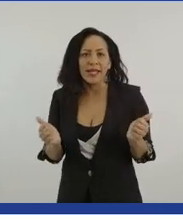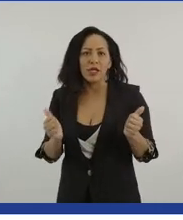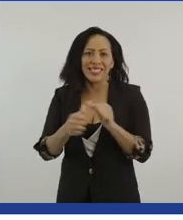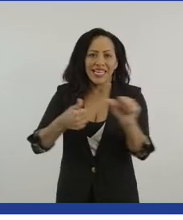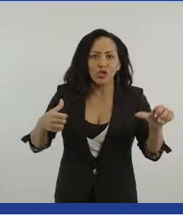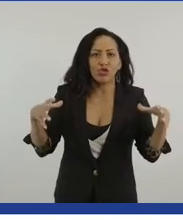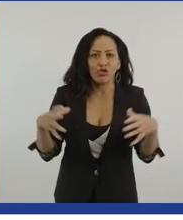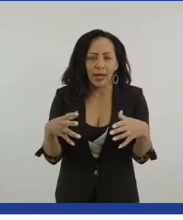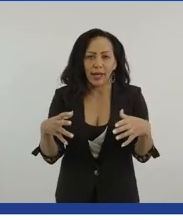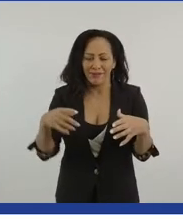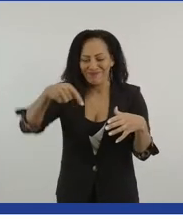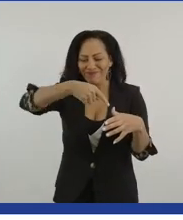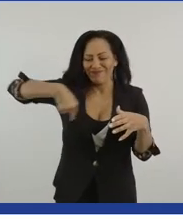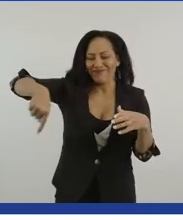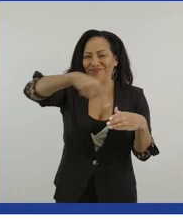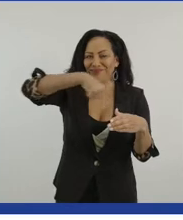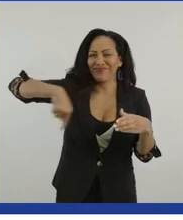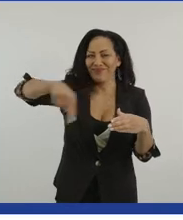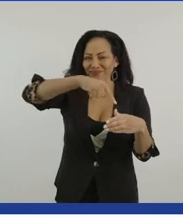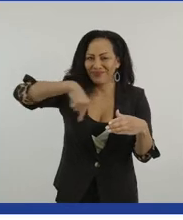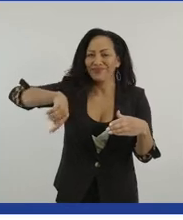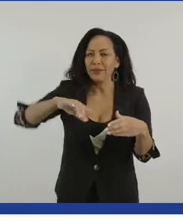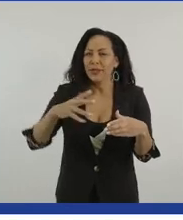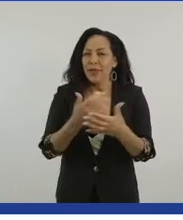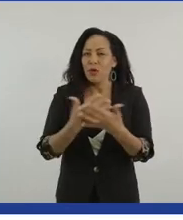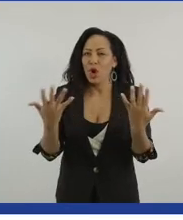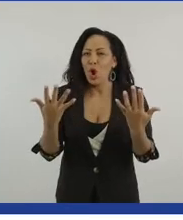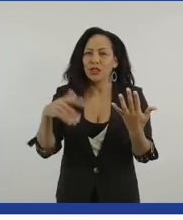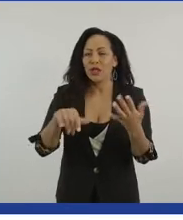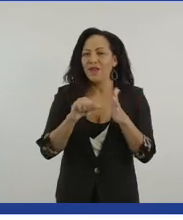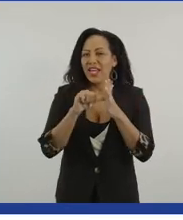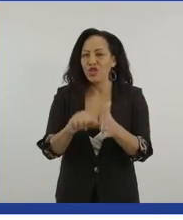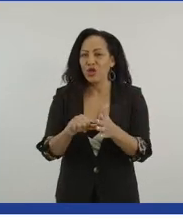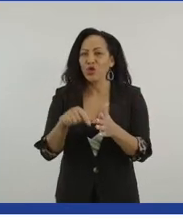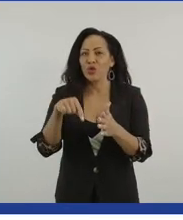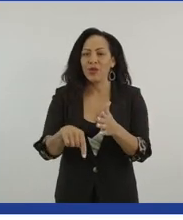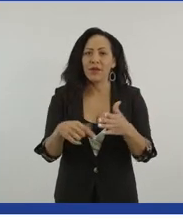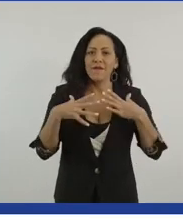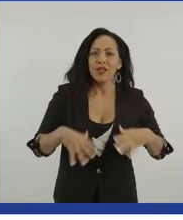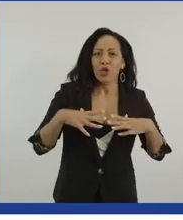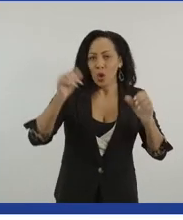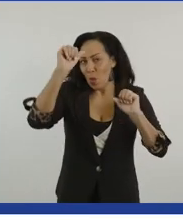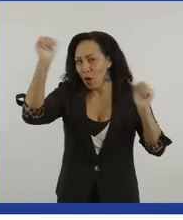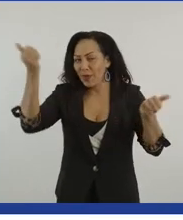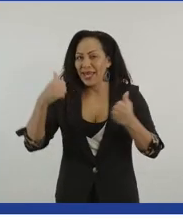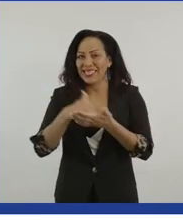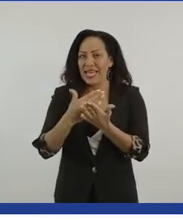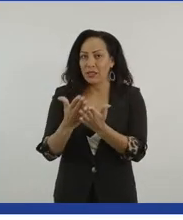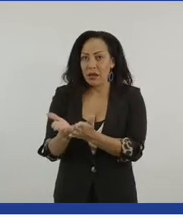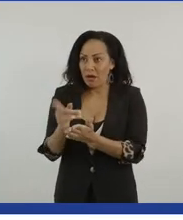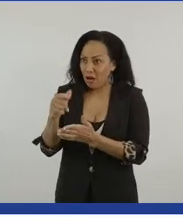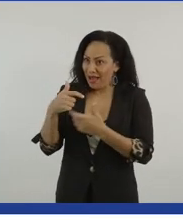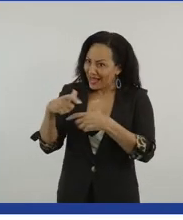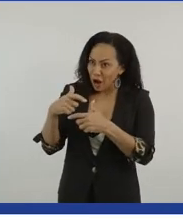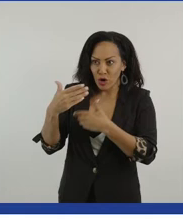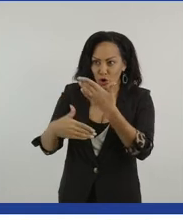there's lots of, lots of issues within the physical and mental wellbeing sector. So keep doing what you're doing. And it's, it's really powerful.